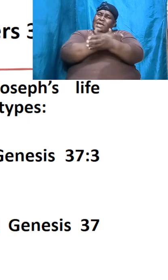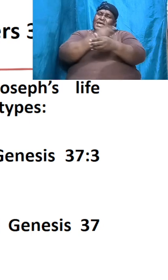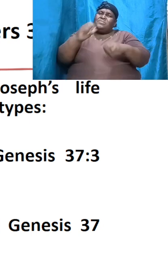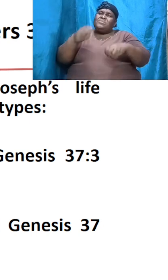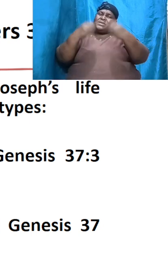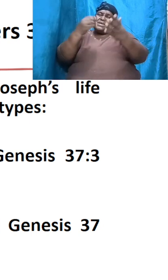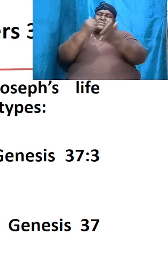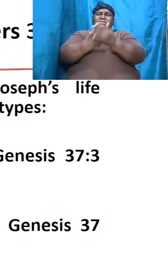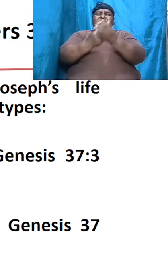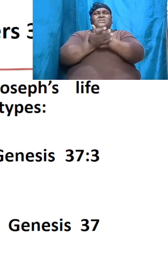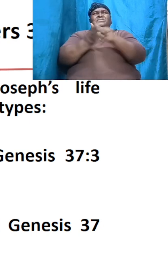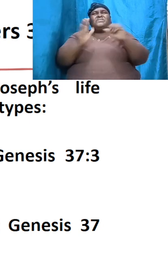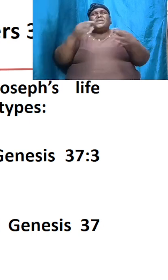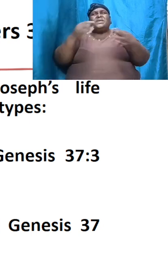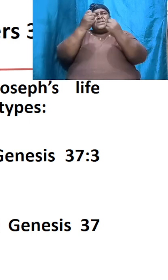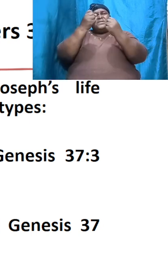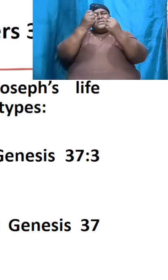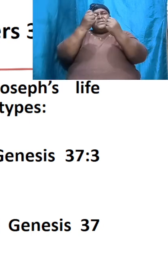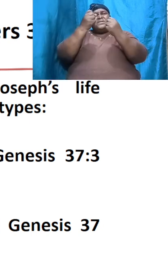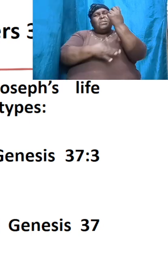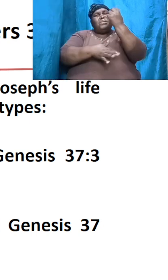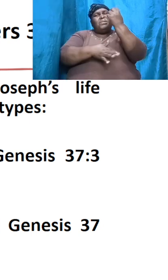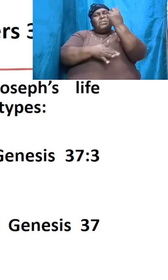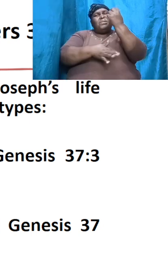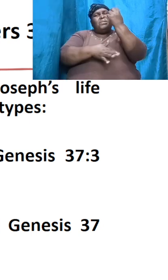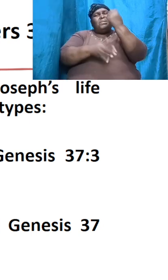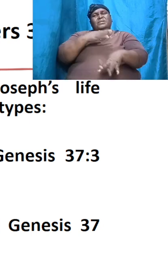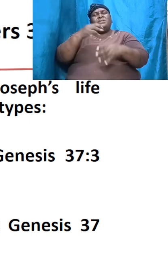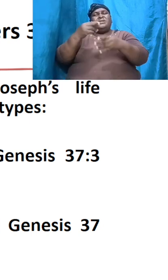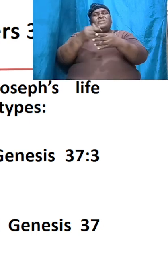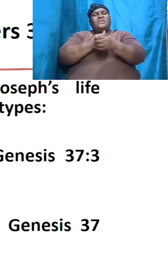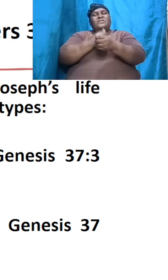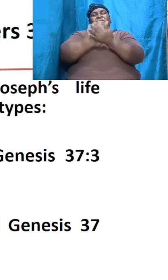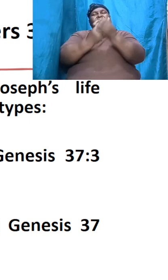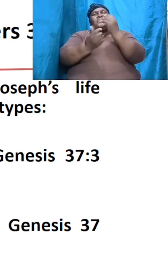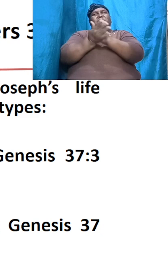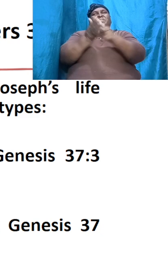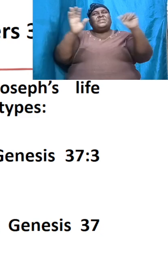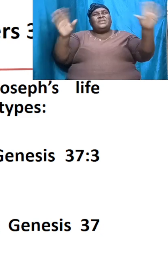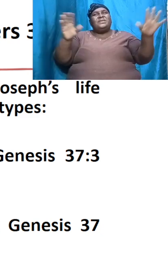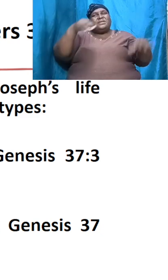blood that was shed that was the blood of the sacrifice his was